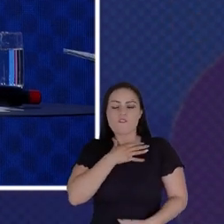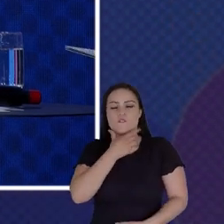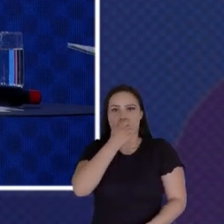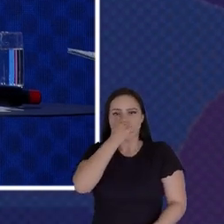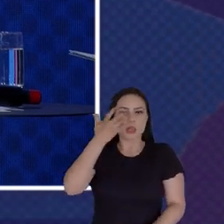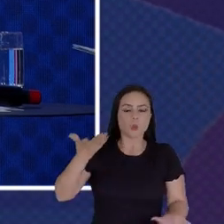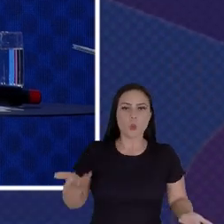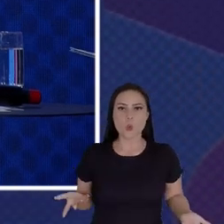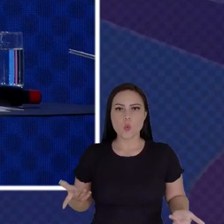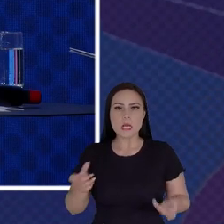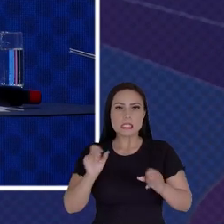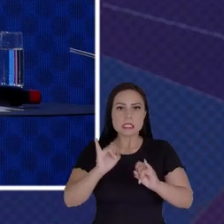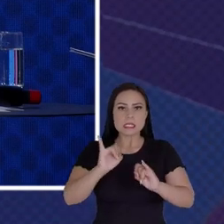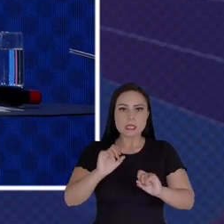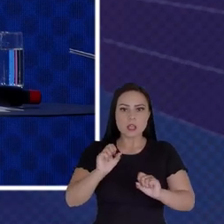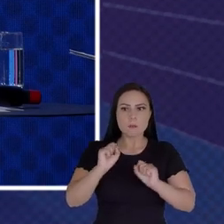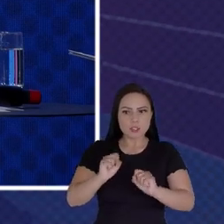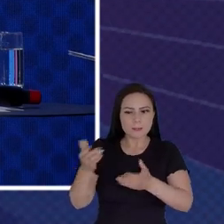Bring Them Back